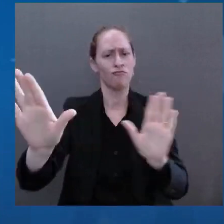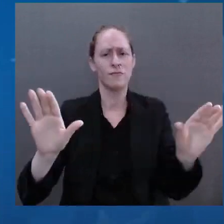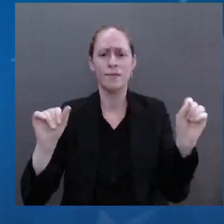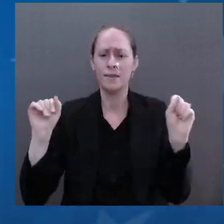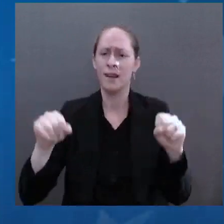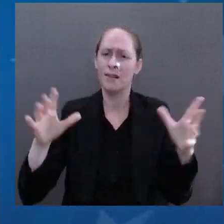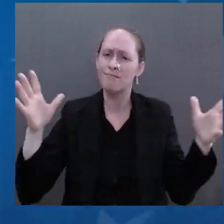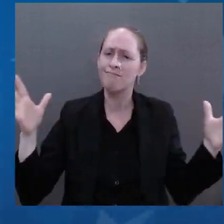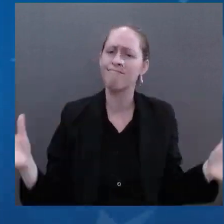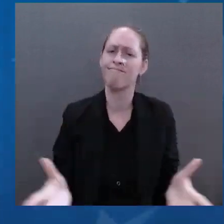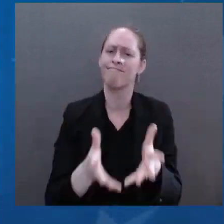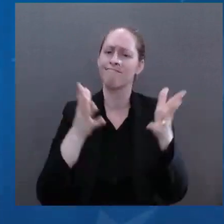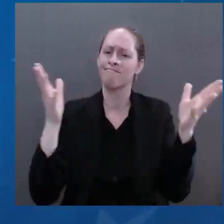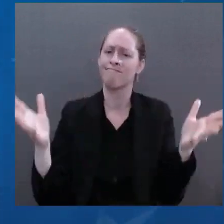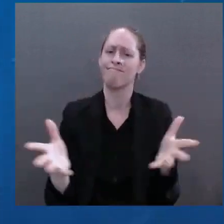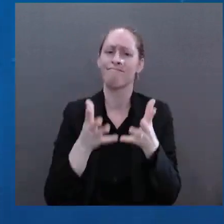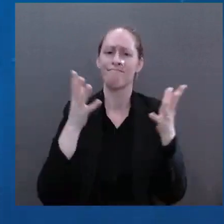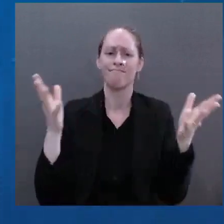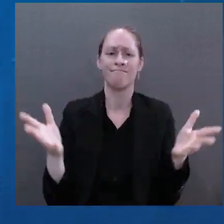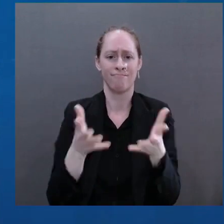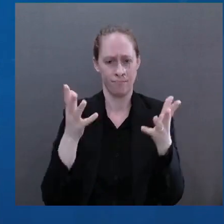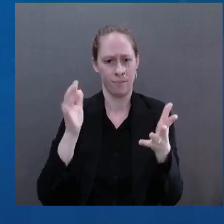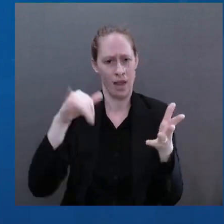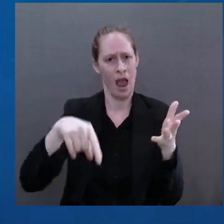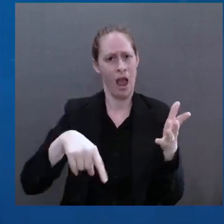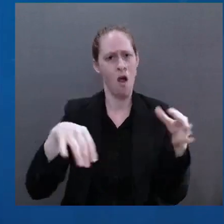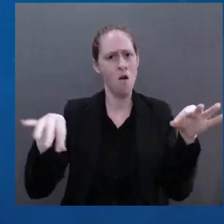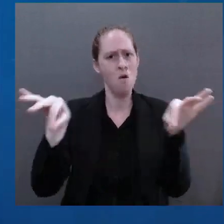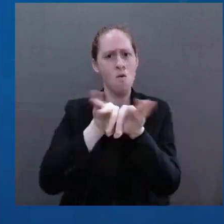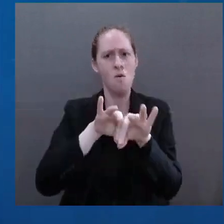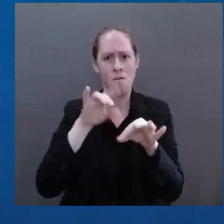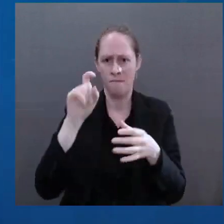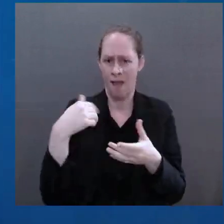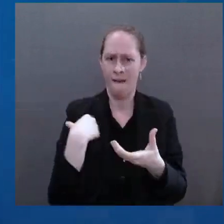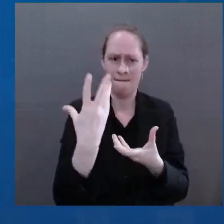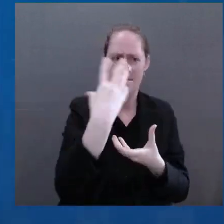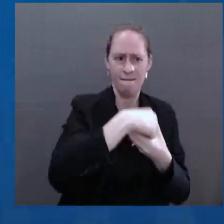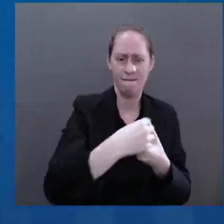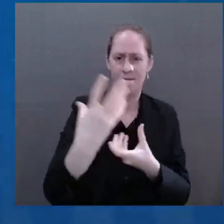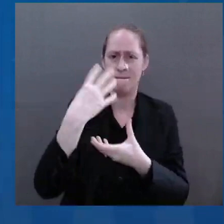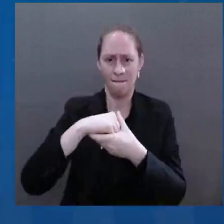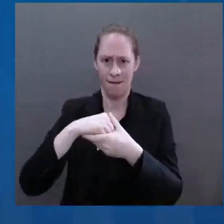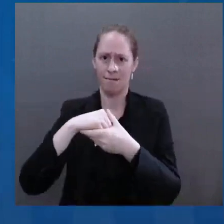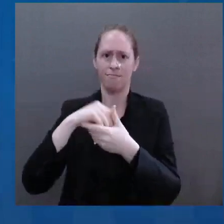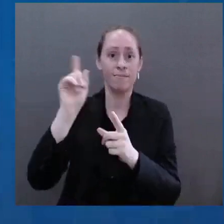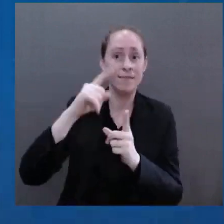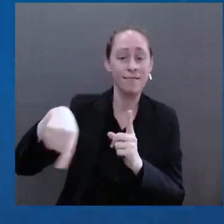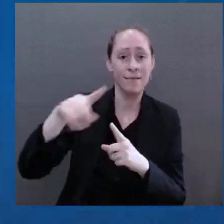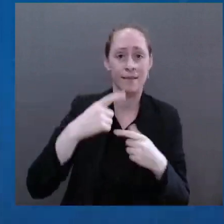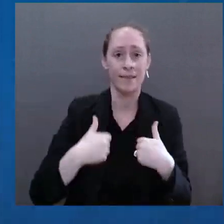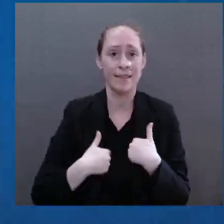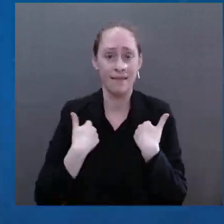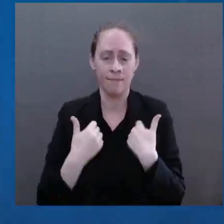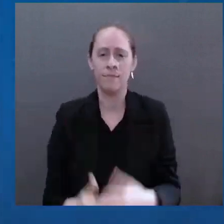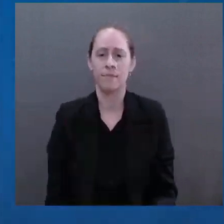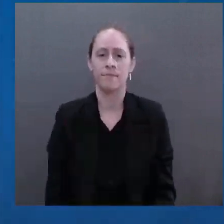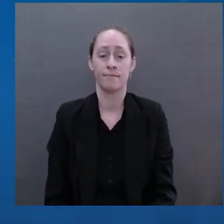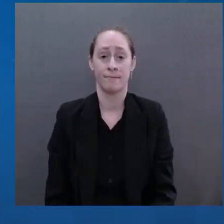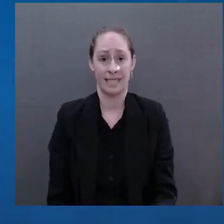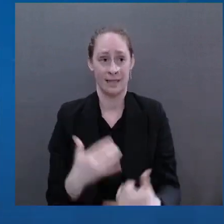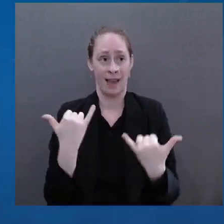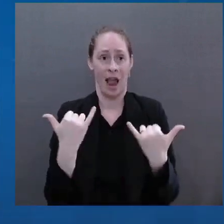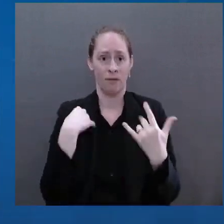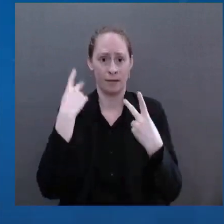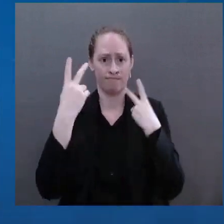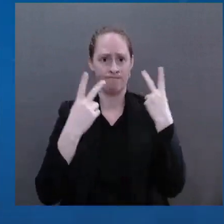But they have always, they have always been under siege. They've always been in battle. Every generation has had to